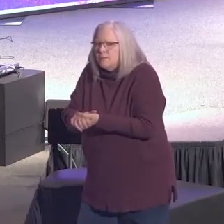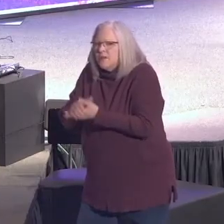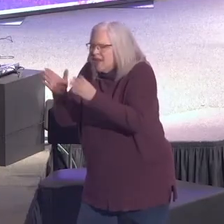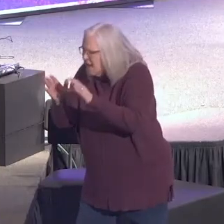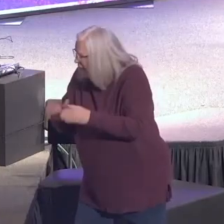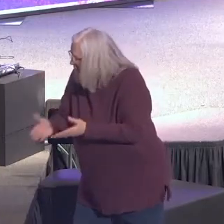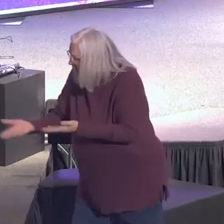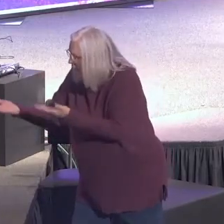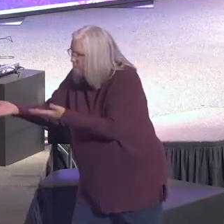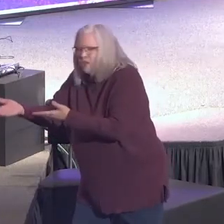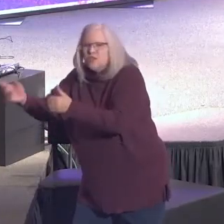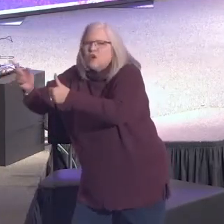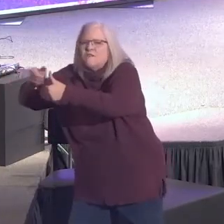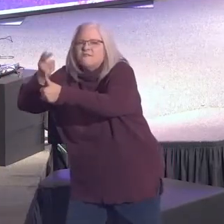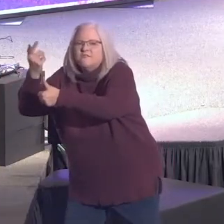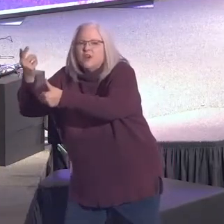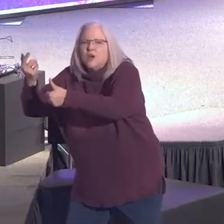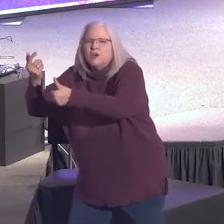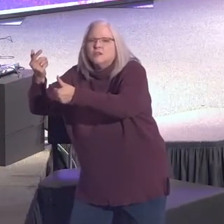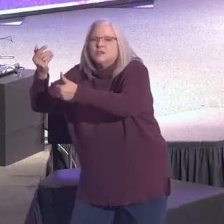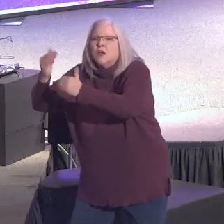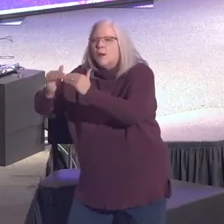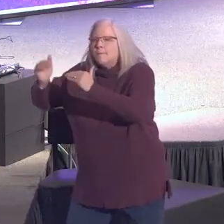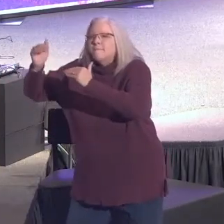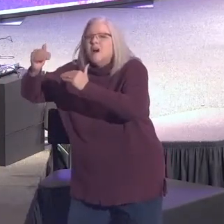He puts her as the priority, not himself.